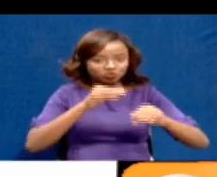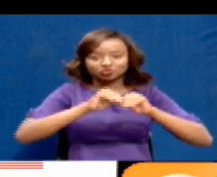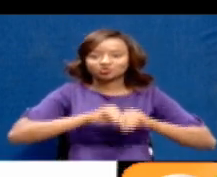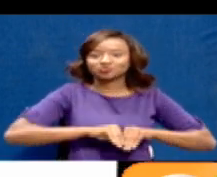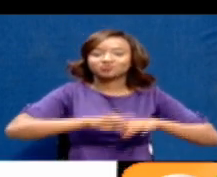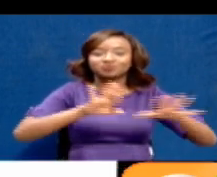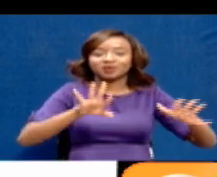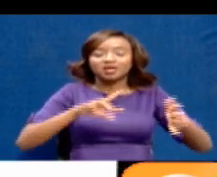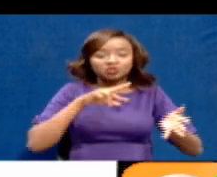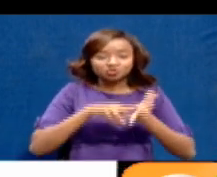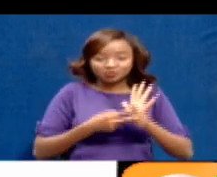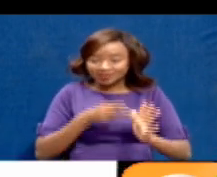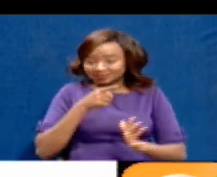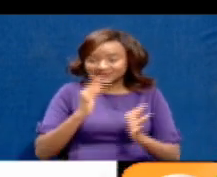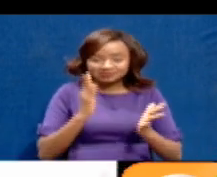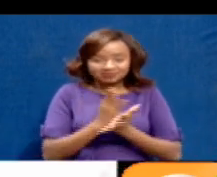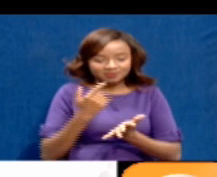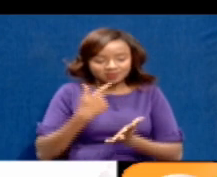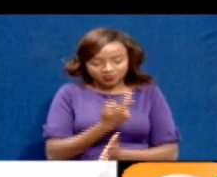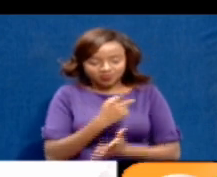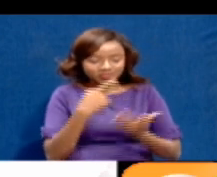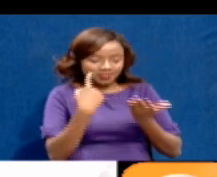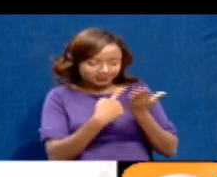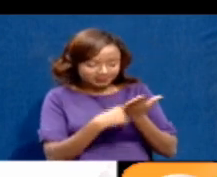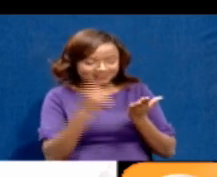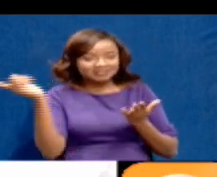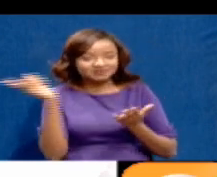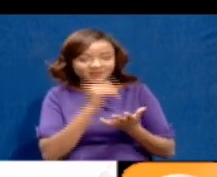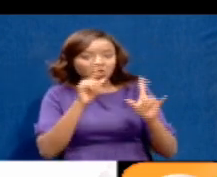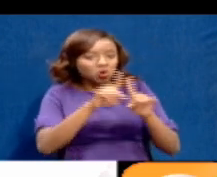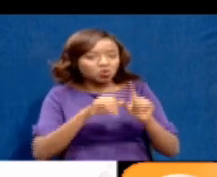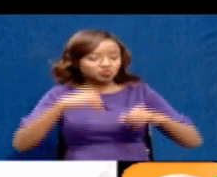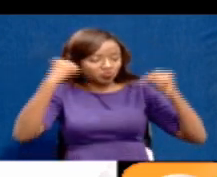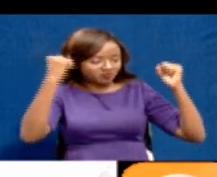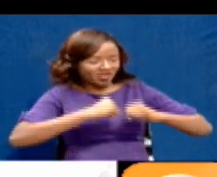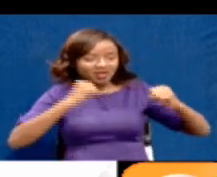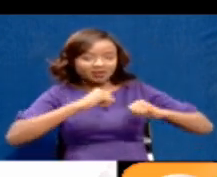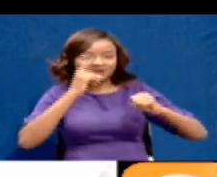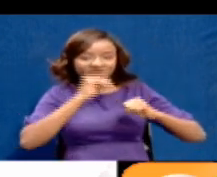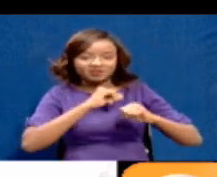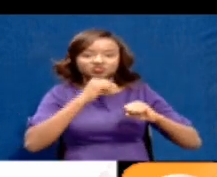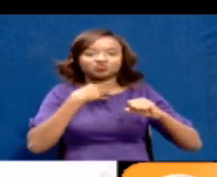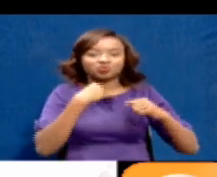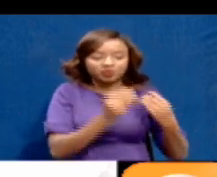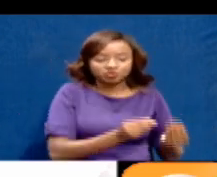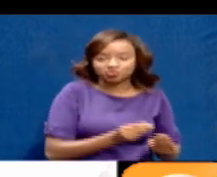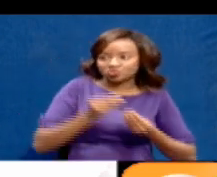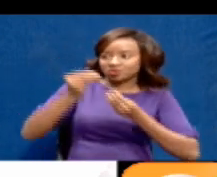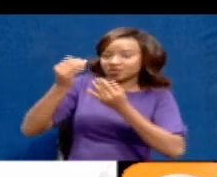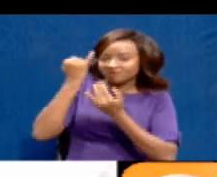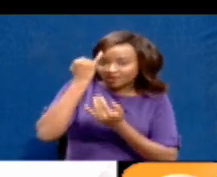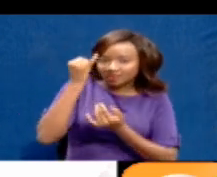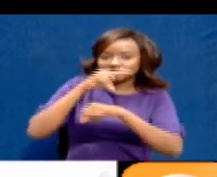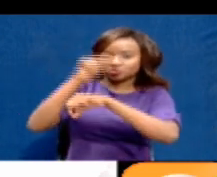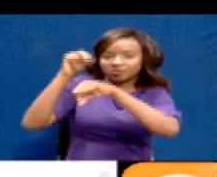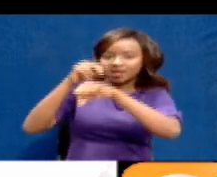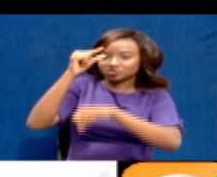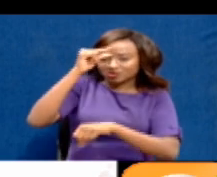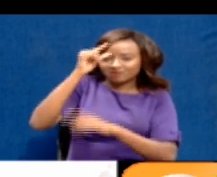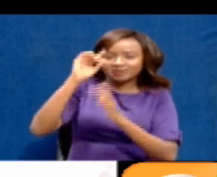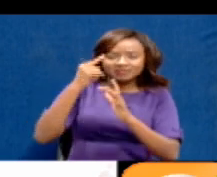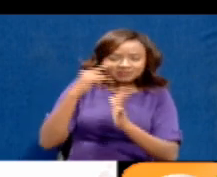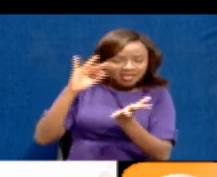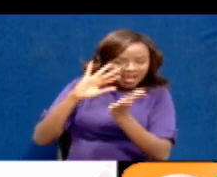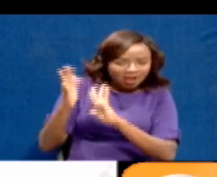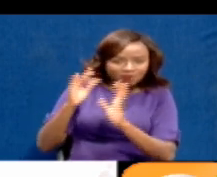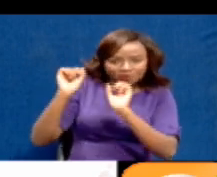It is something that we discussed, and it's something that we even agreed to escalate it to the national government, to see how we can